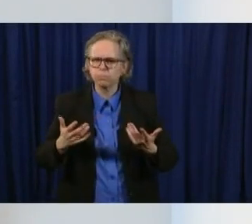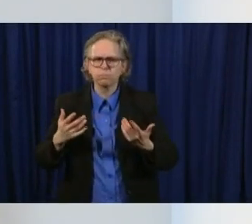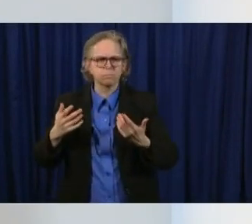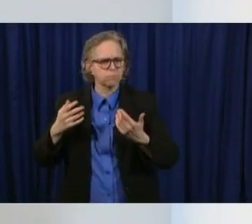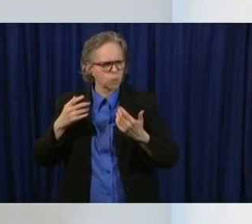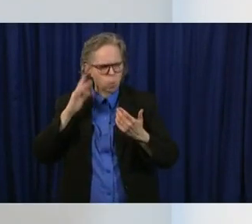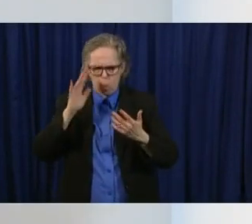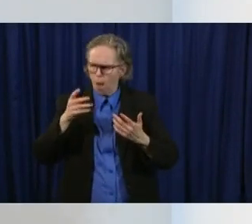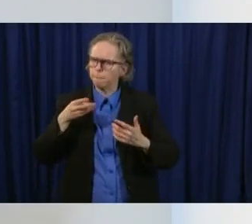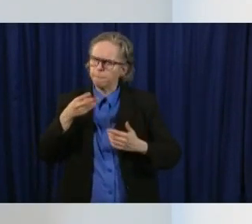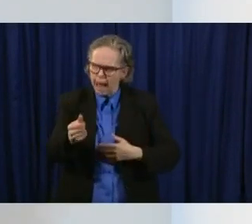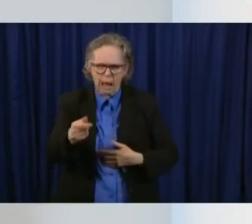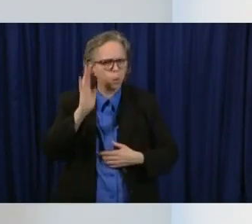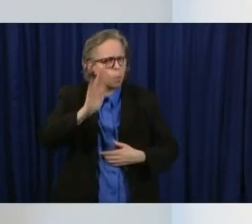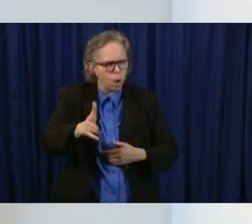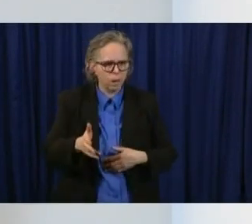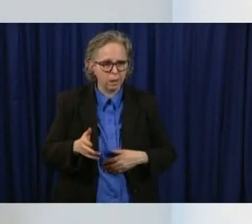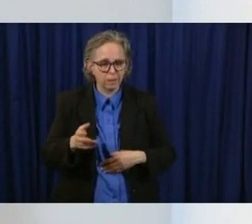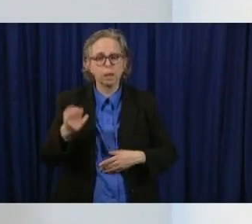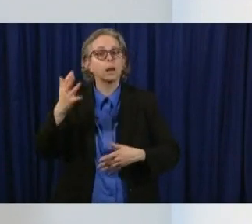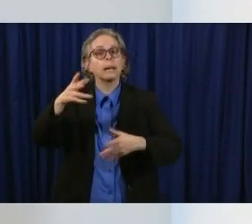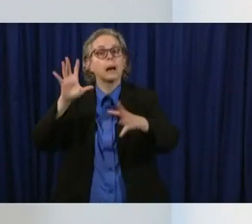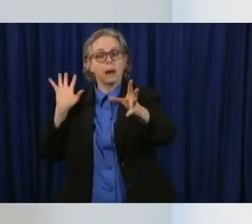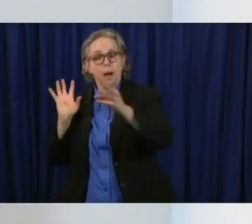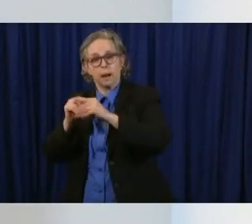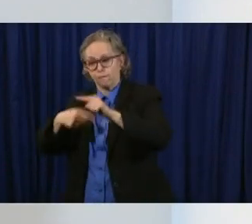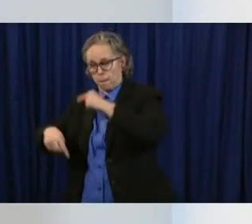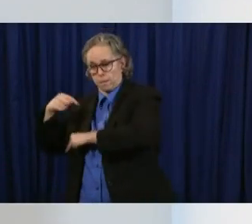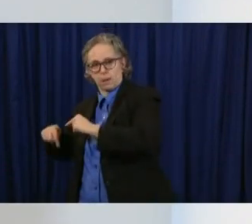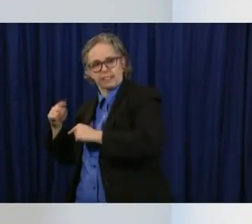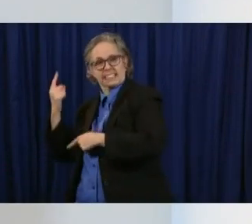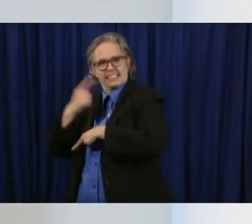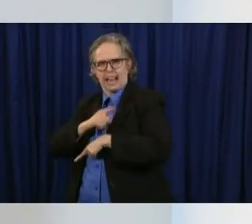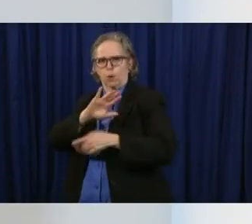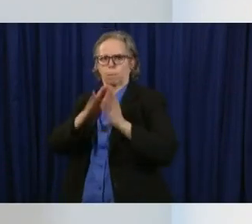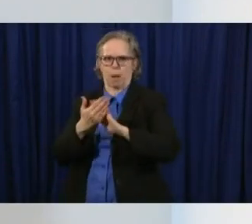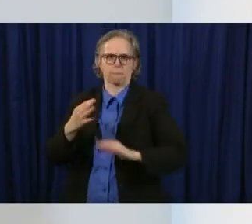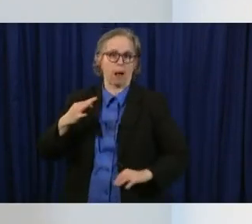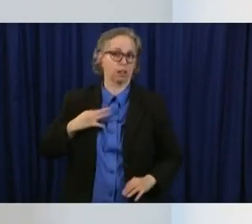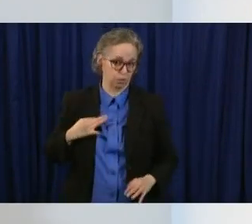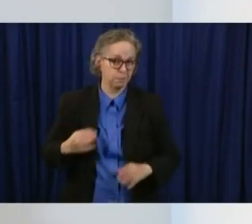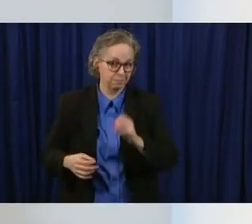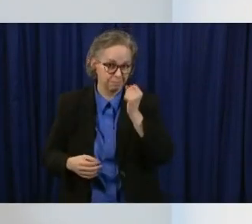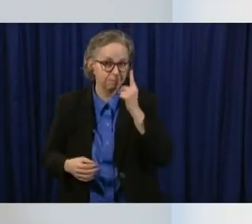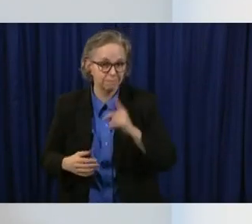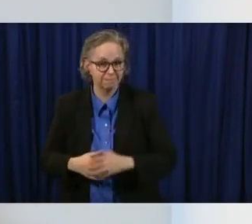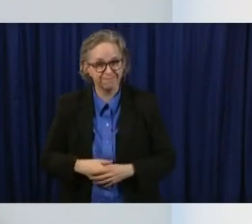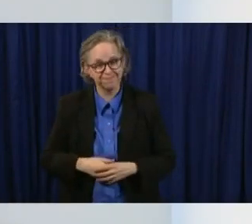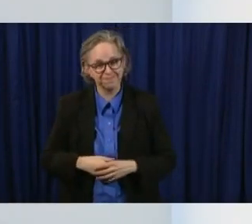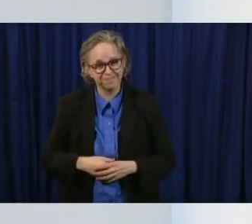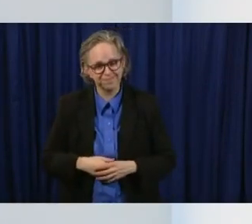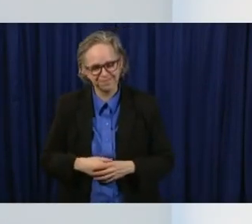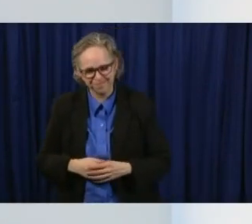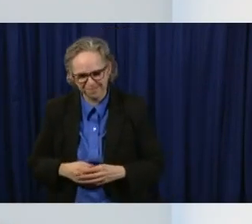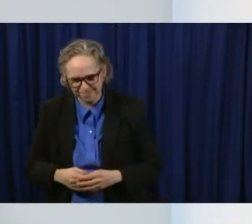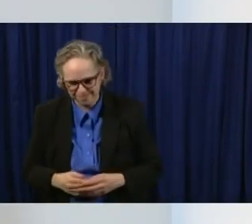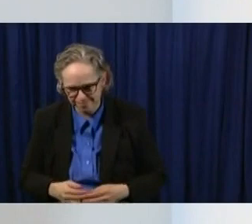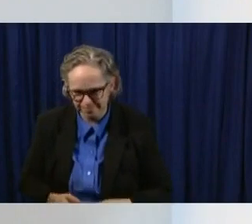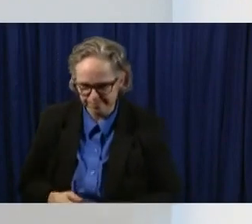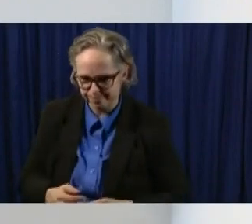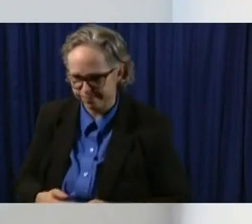backdated to the point that they were first eligible question for the governor